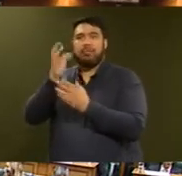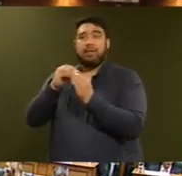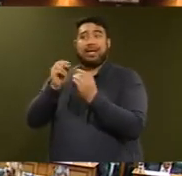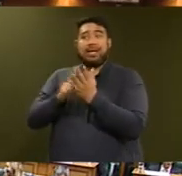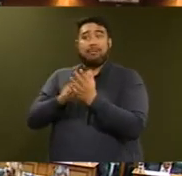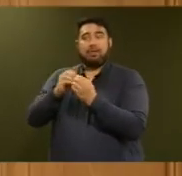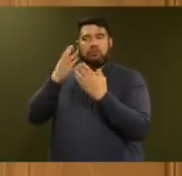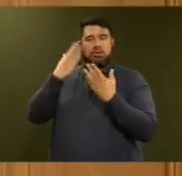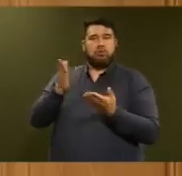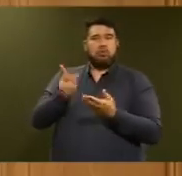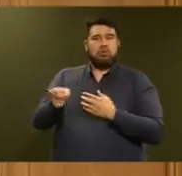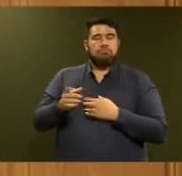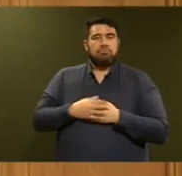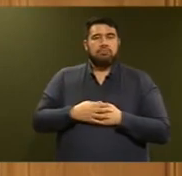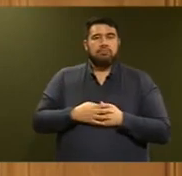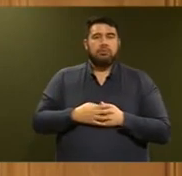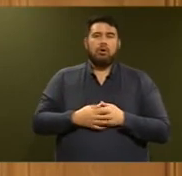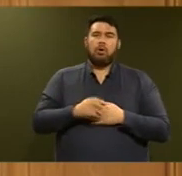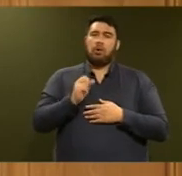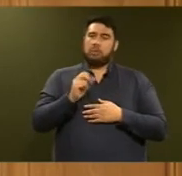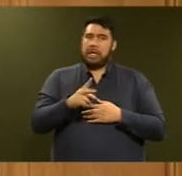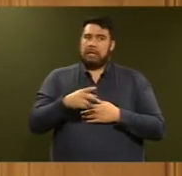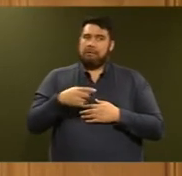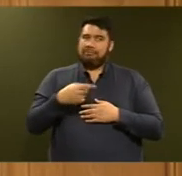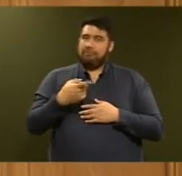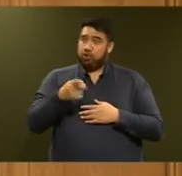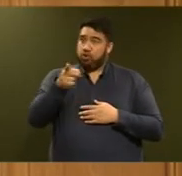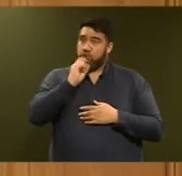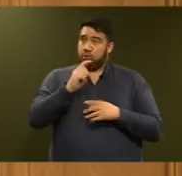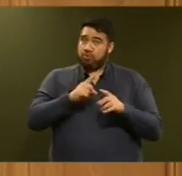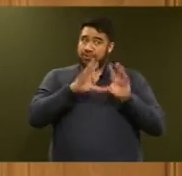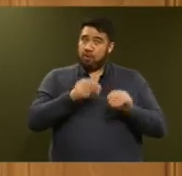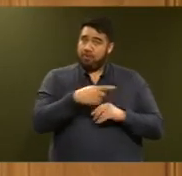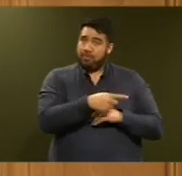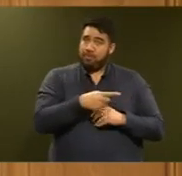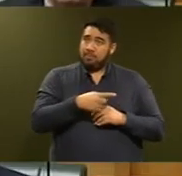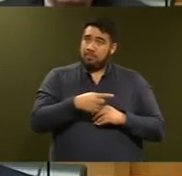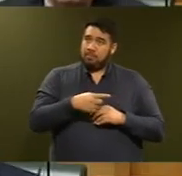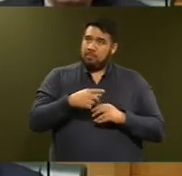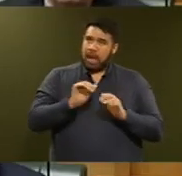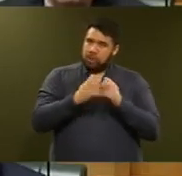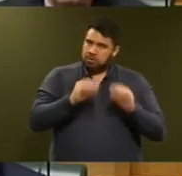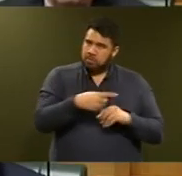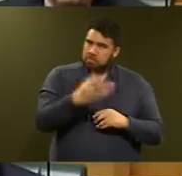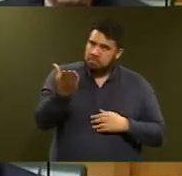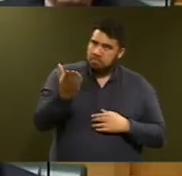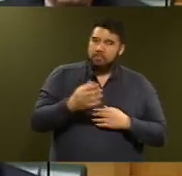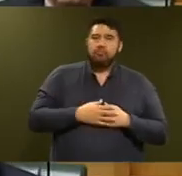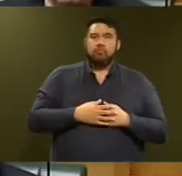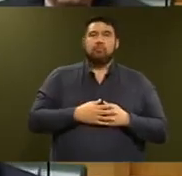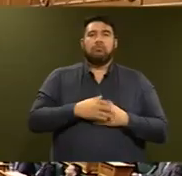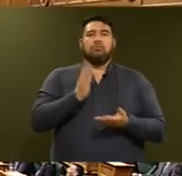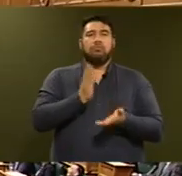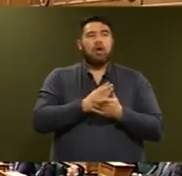Will he be taking any steps to stop this happening and if so how? I will certainly look into